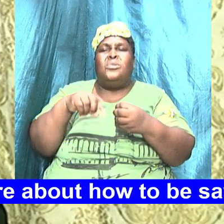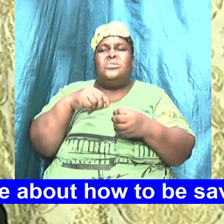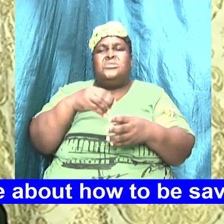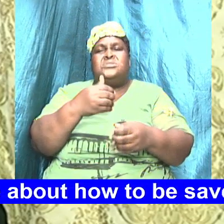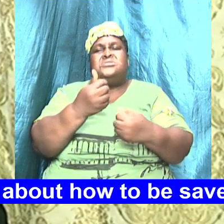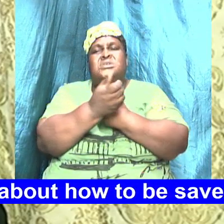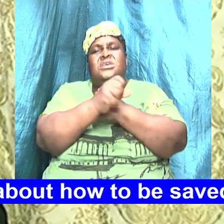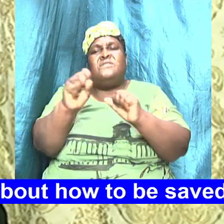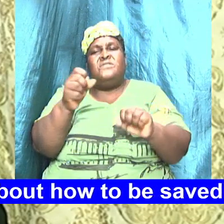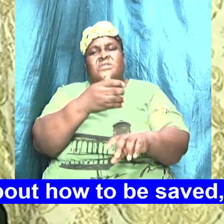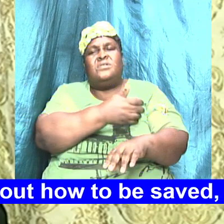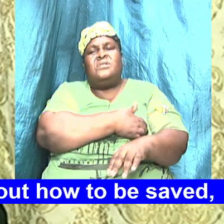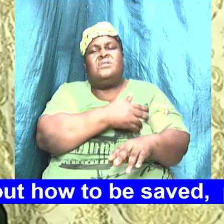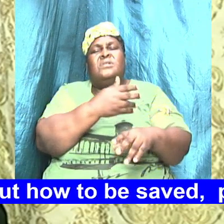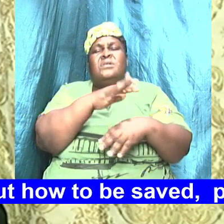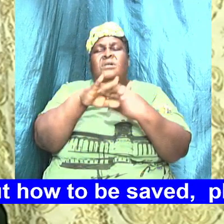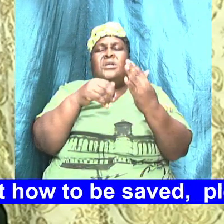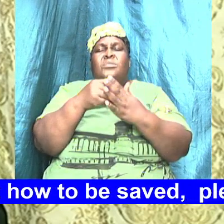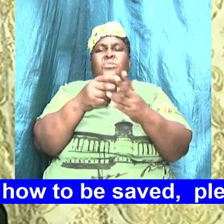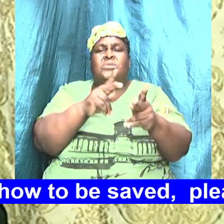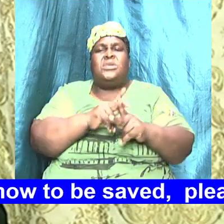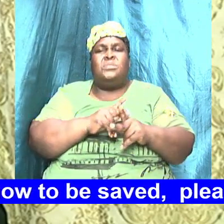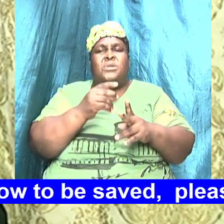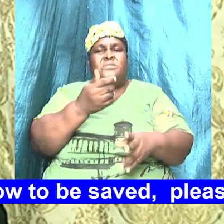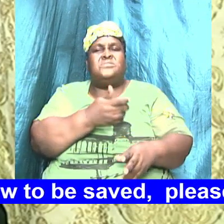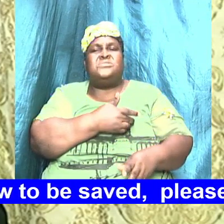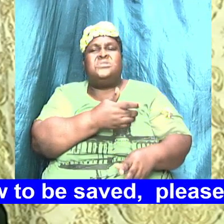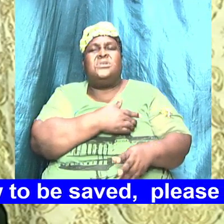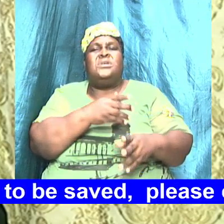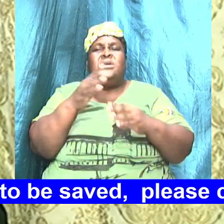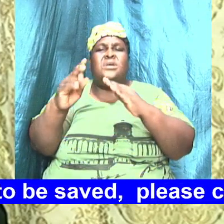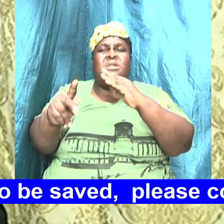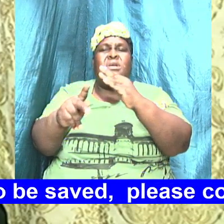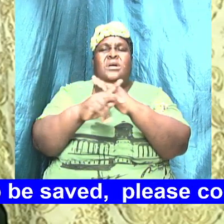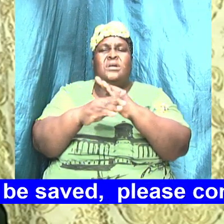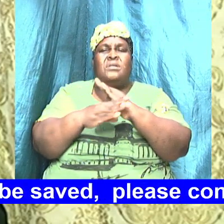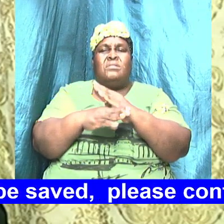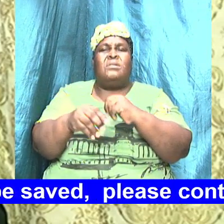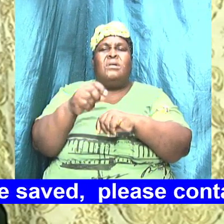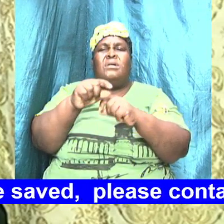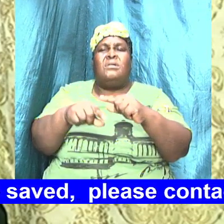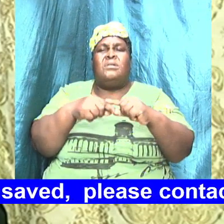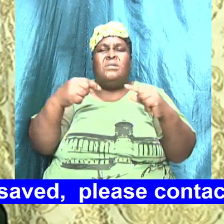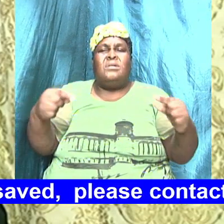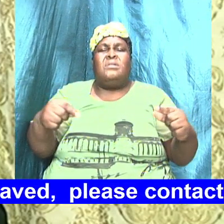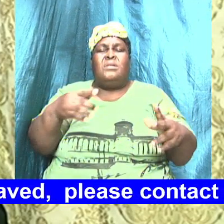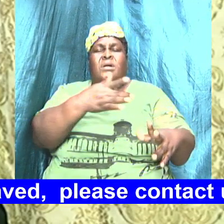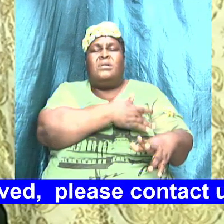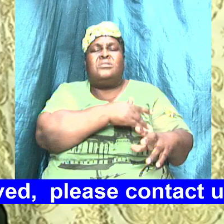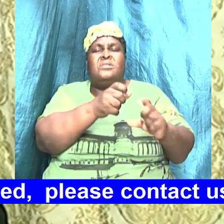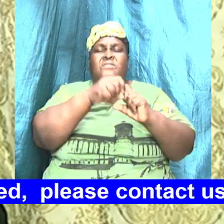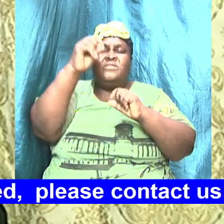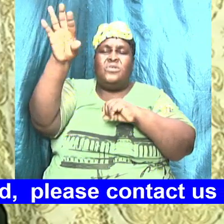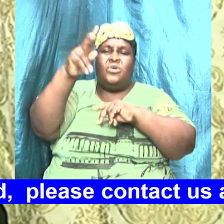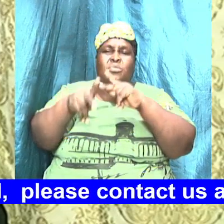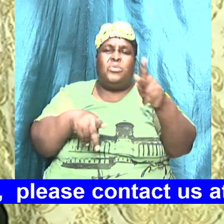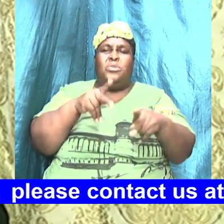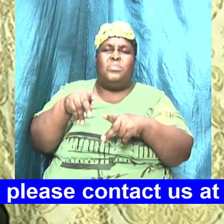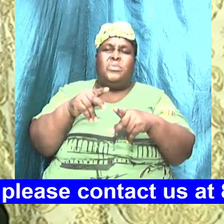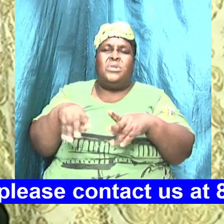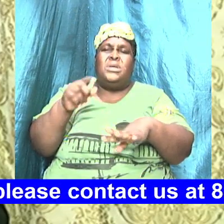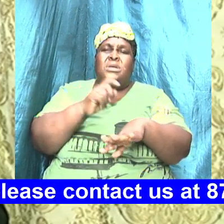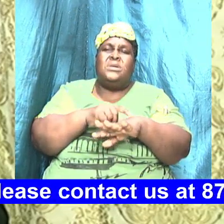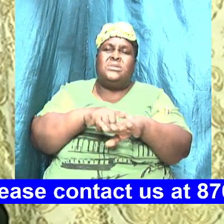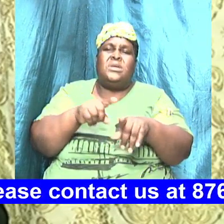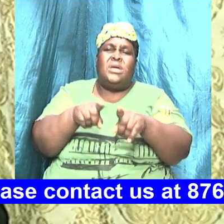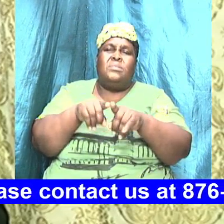It's All About The Keeping Of Souls It's All About The Guardian Great God Of The Hearts Of Your People In Such A Time Like